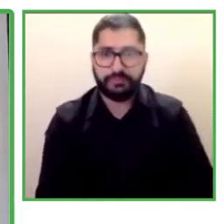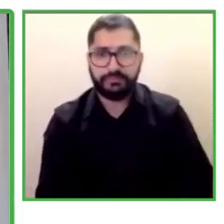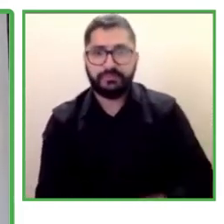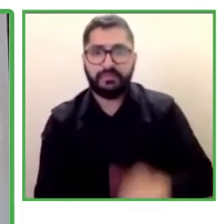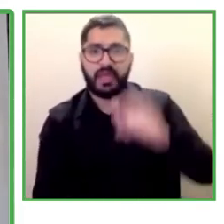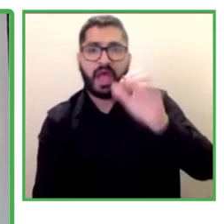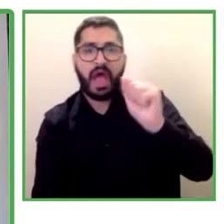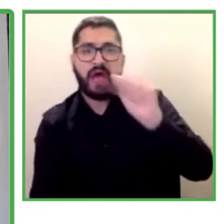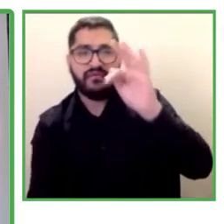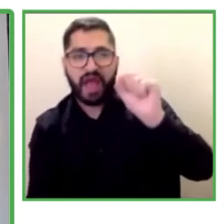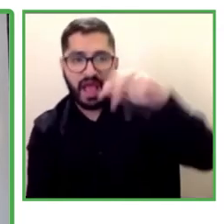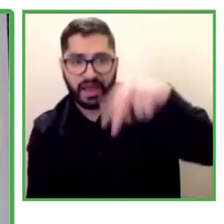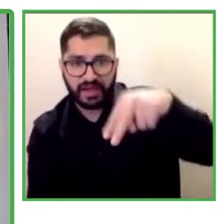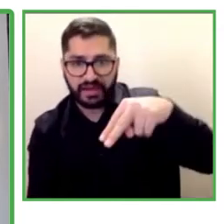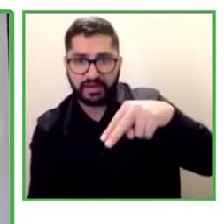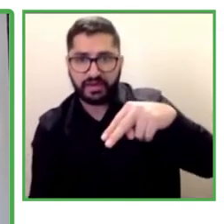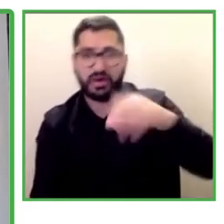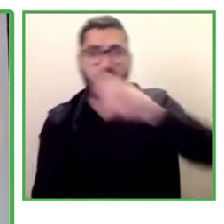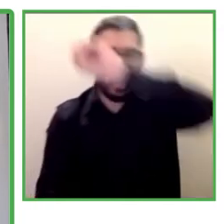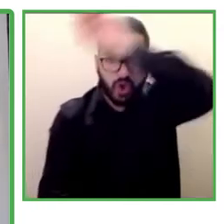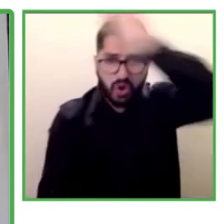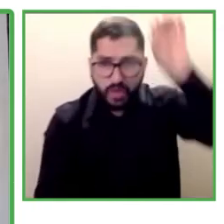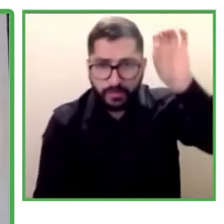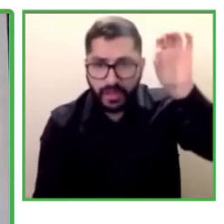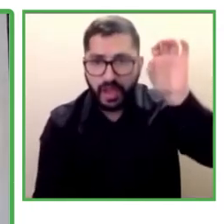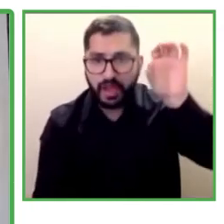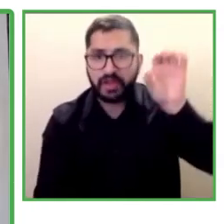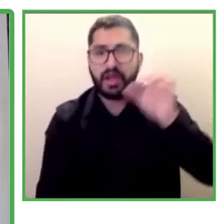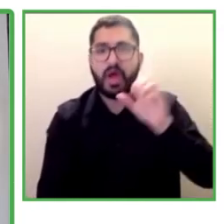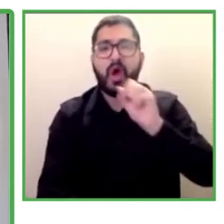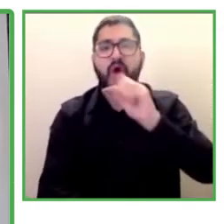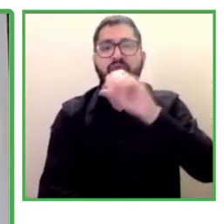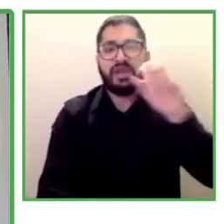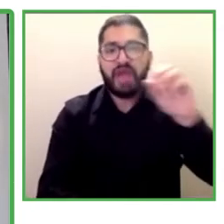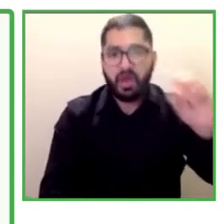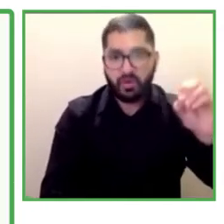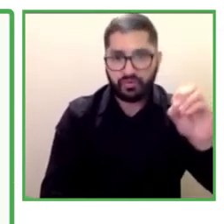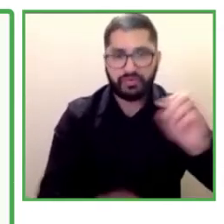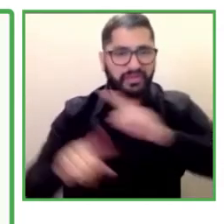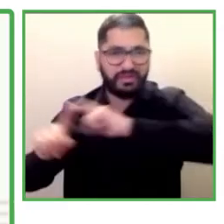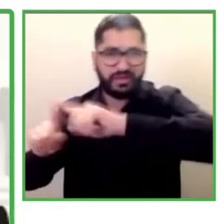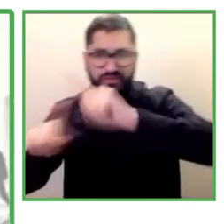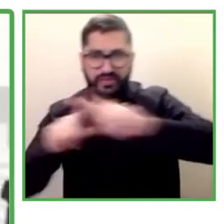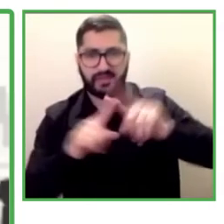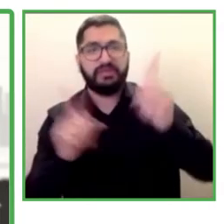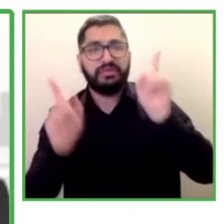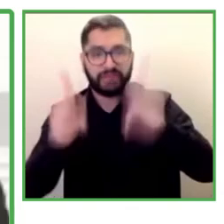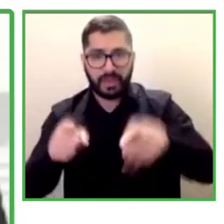Bogotá, CONFANELCO in Antioquia, among others.